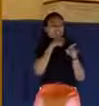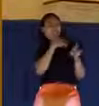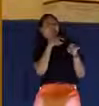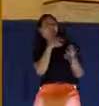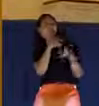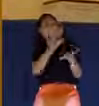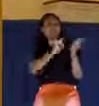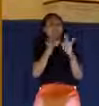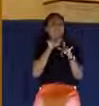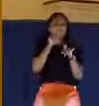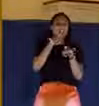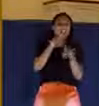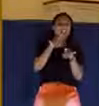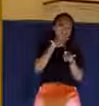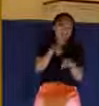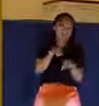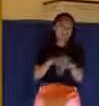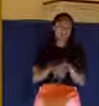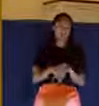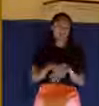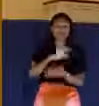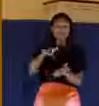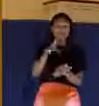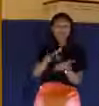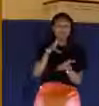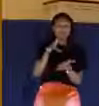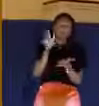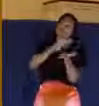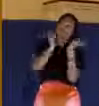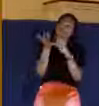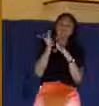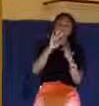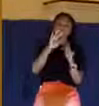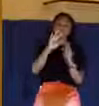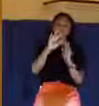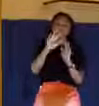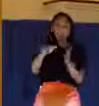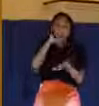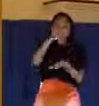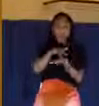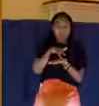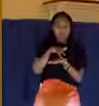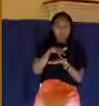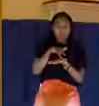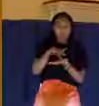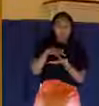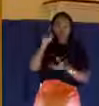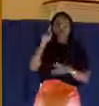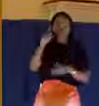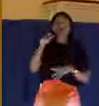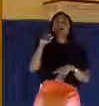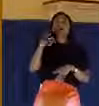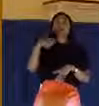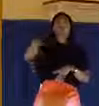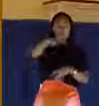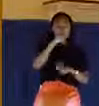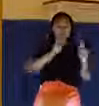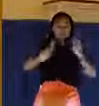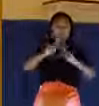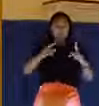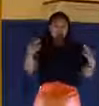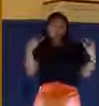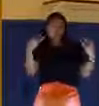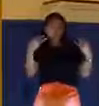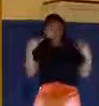So during this whole thing, when Jesus was the subject of scorn, the two thieves were also joining in.